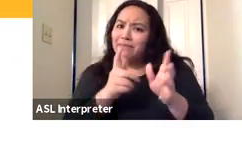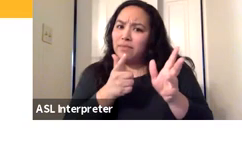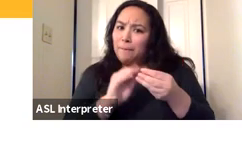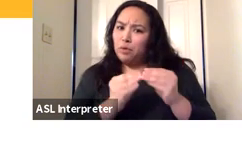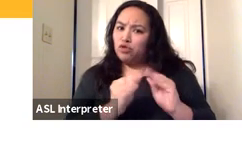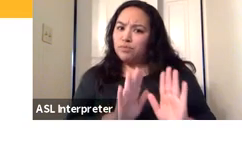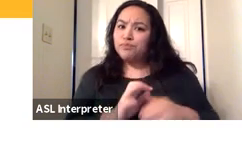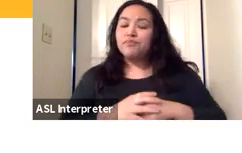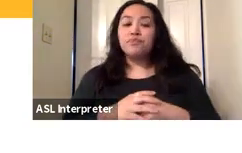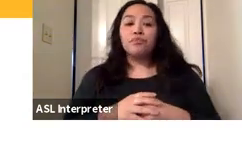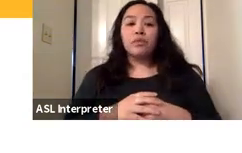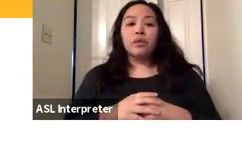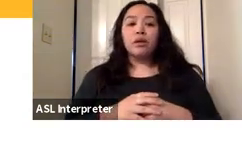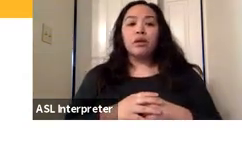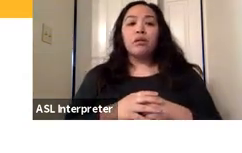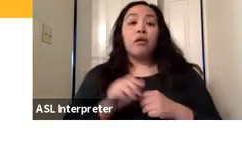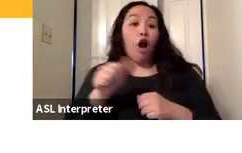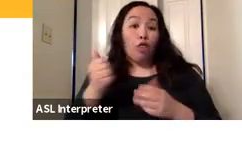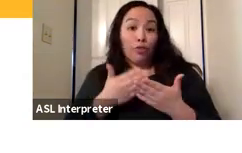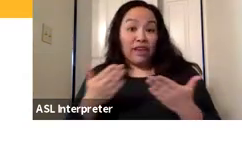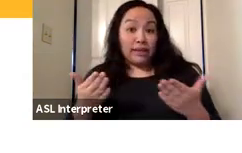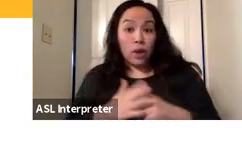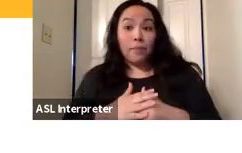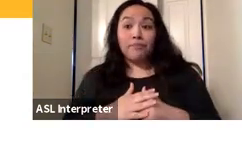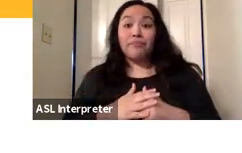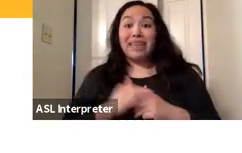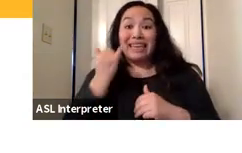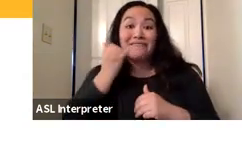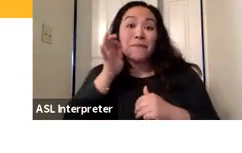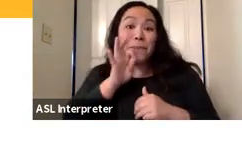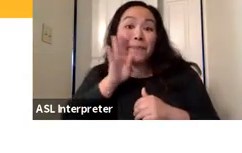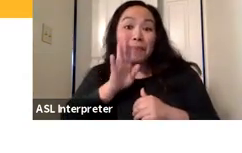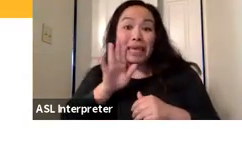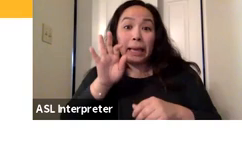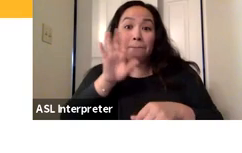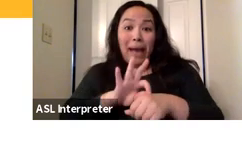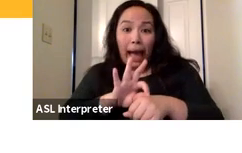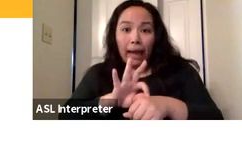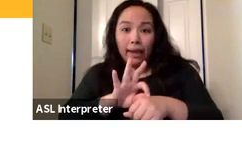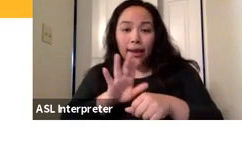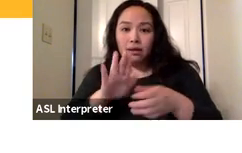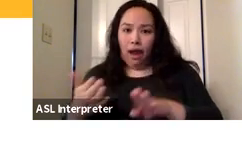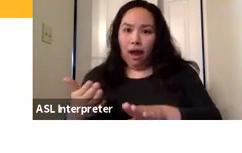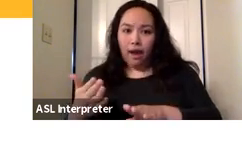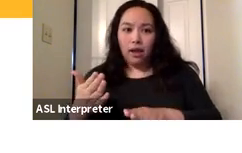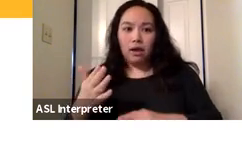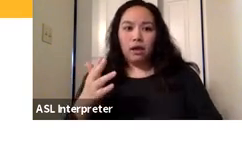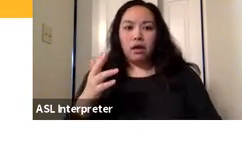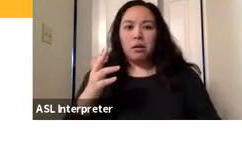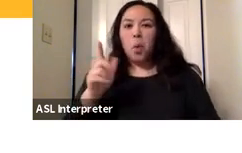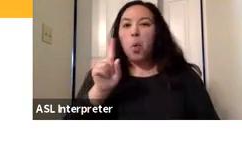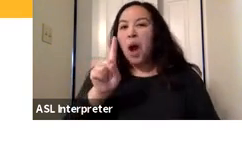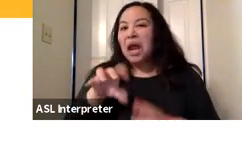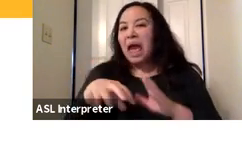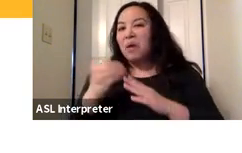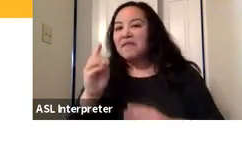And then what about other things? So death from a bee sting, one in about 60,000 people per